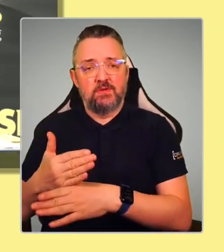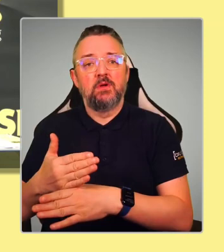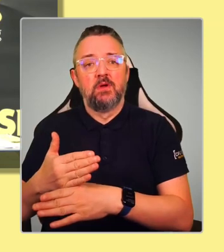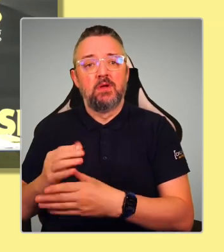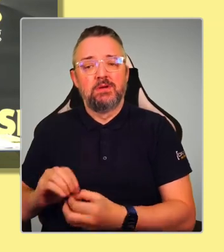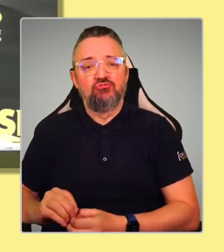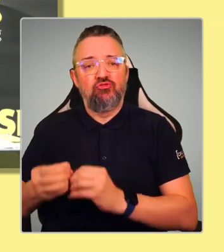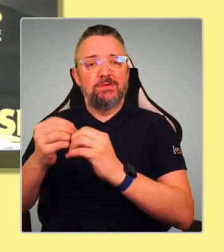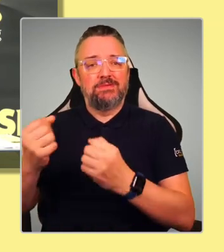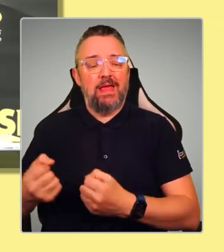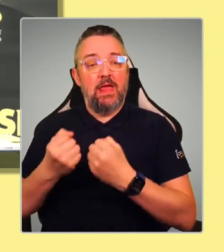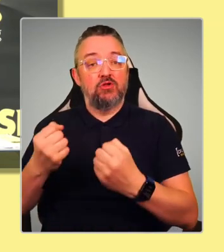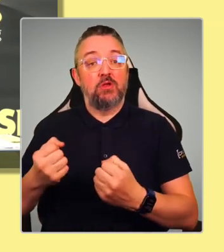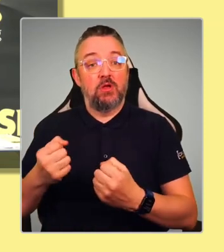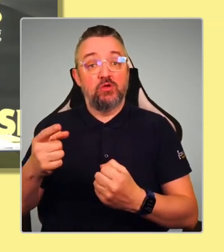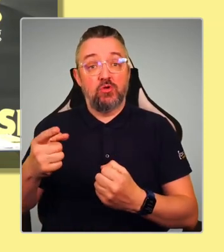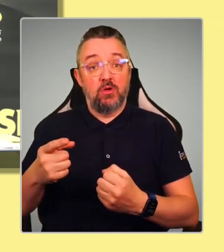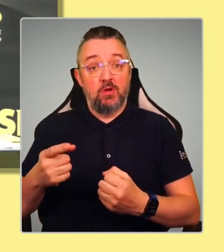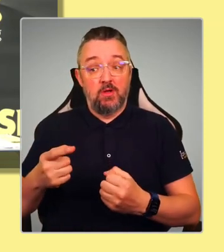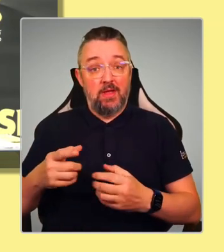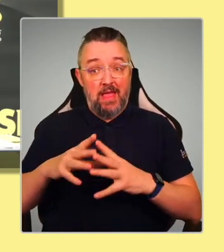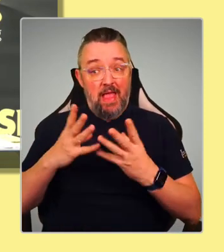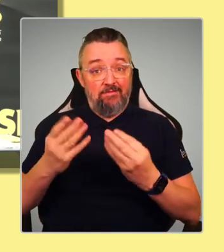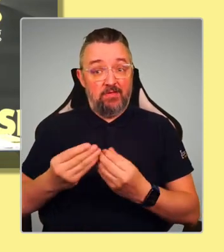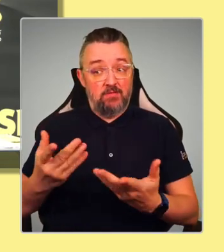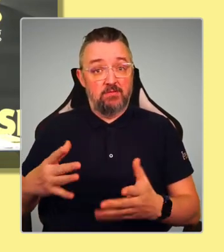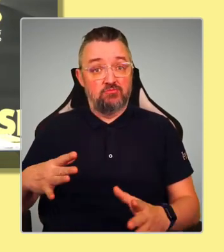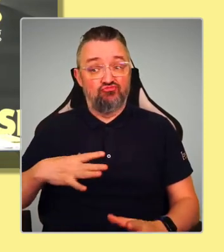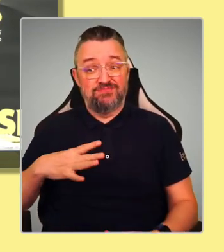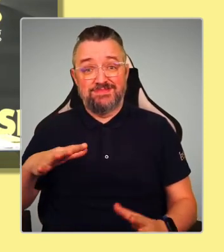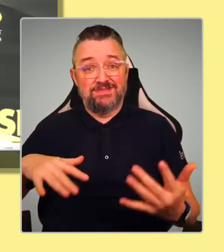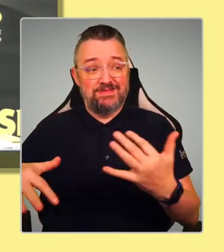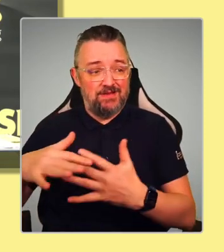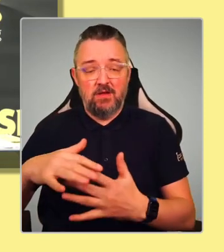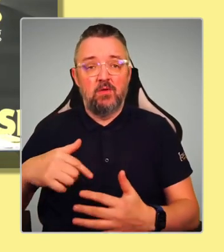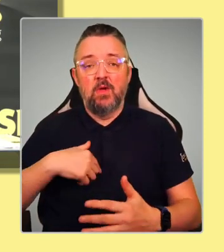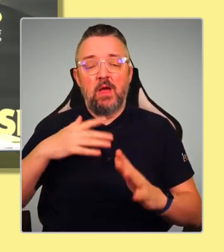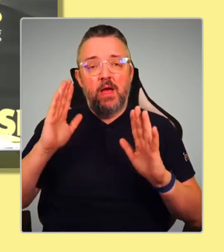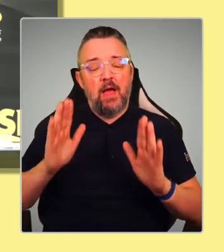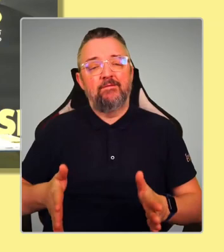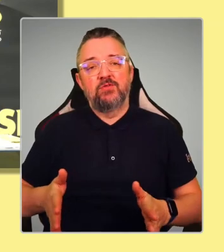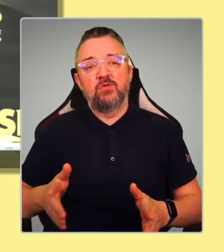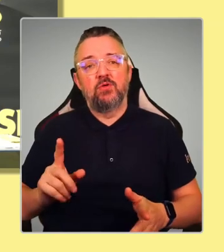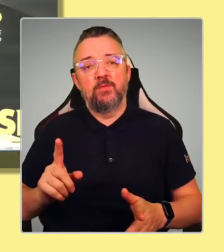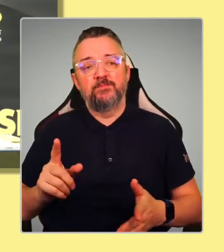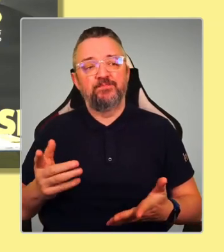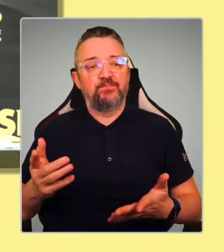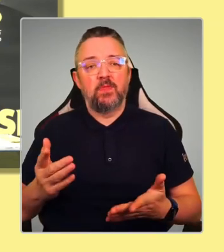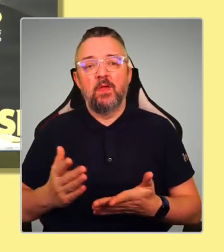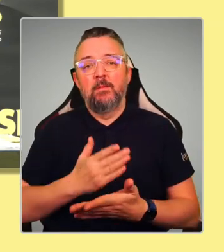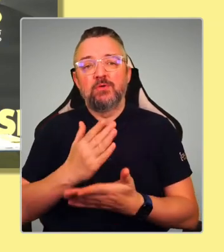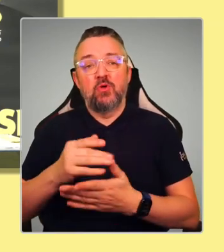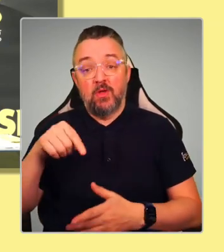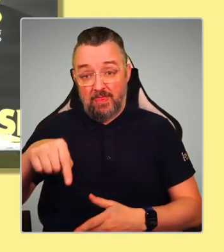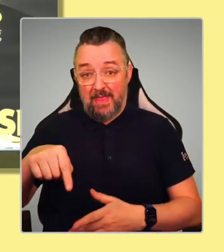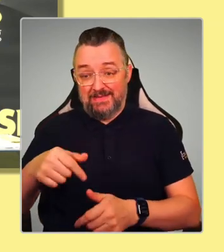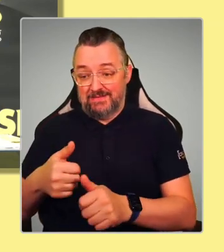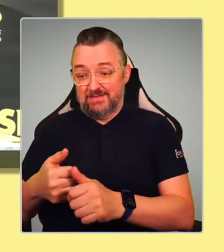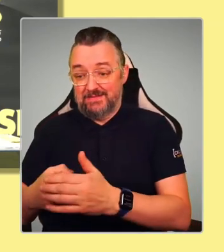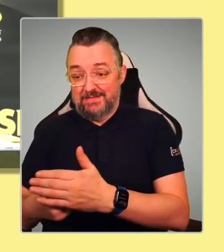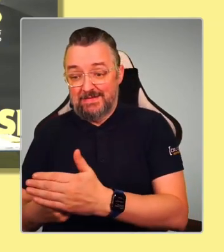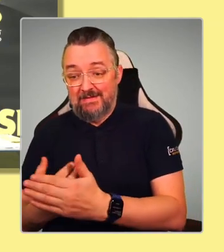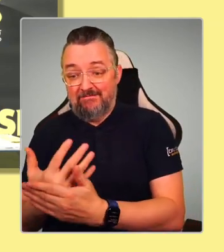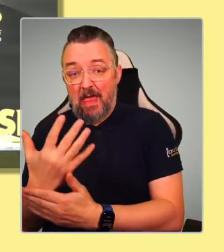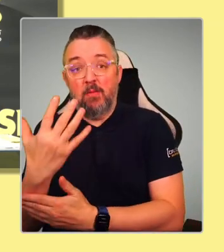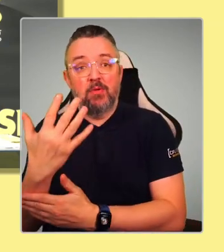chain is all there. And we need to make sure we do a better job of developing this industry than what has happened to Scotland